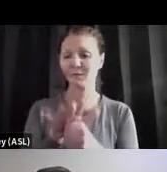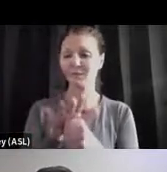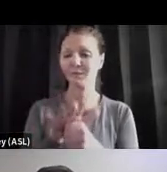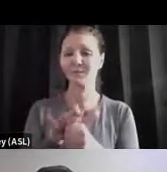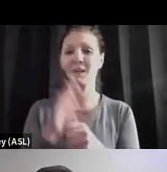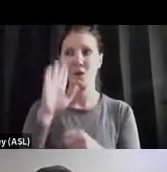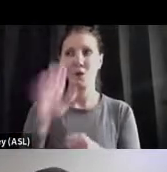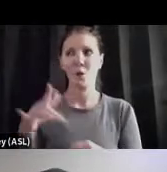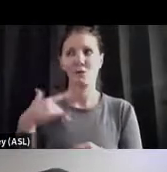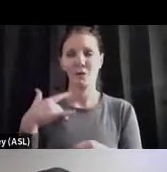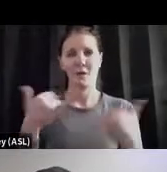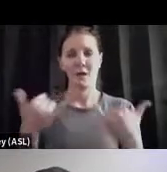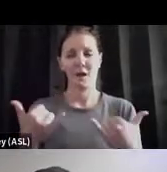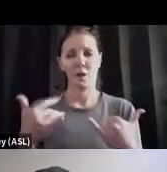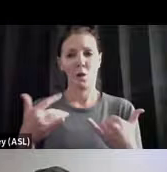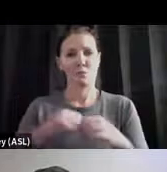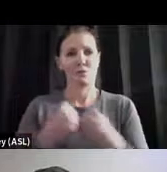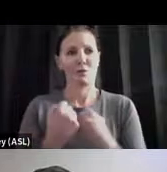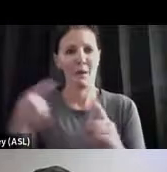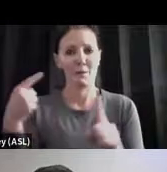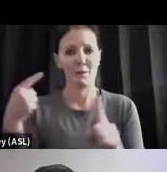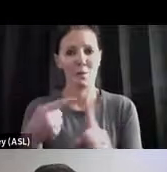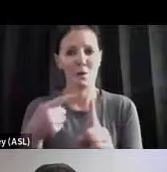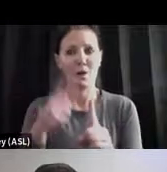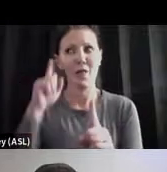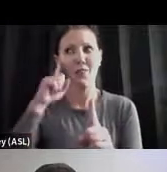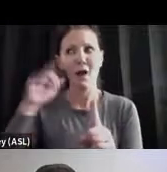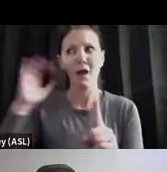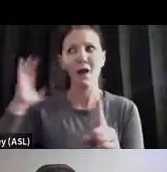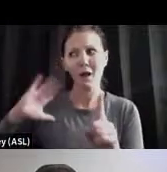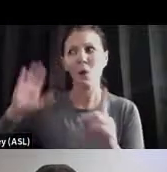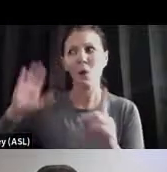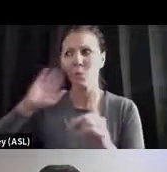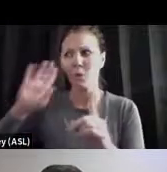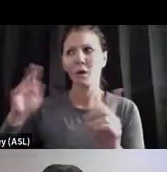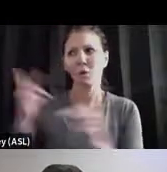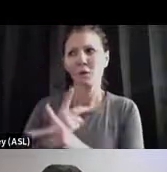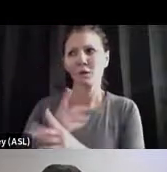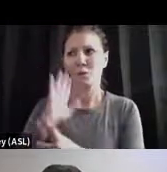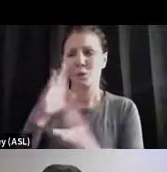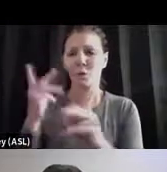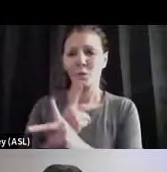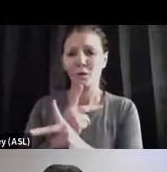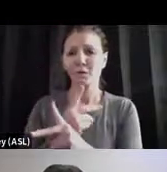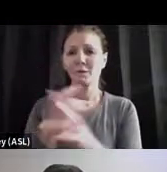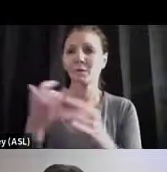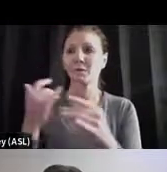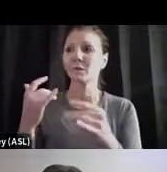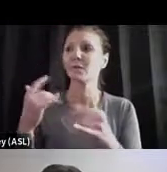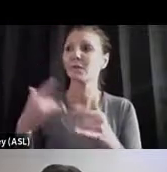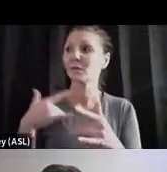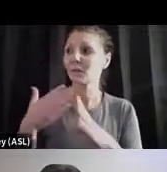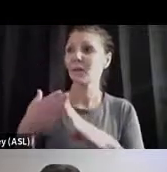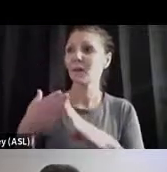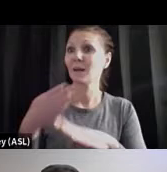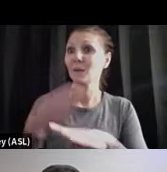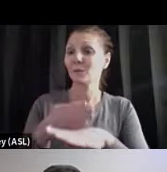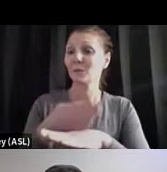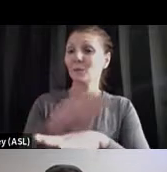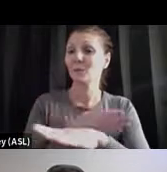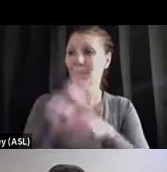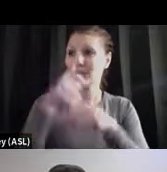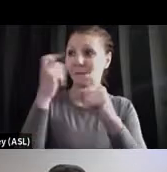breaking point. We thought we were at breaking points previously, and then things looked rosy during the summer, and then variants started.